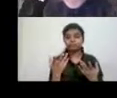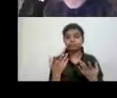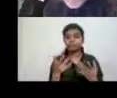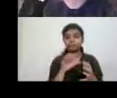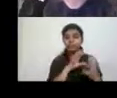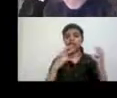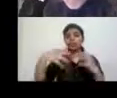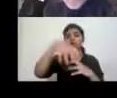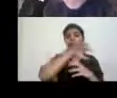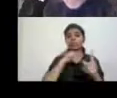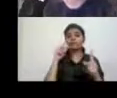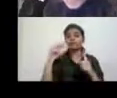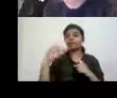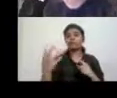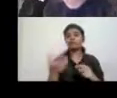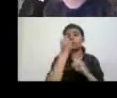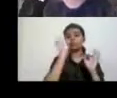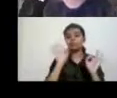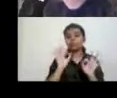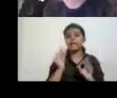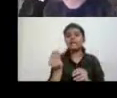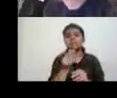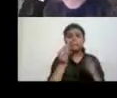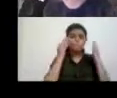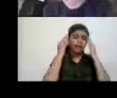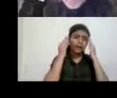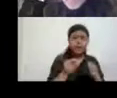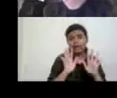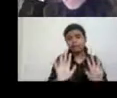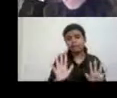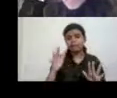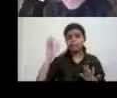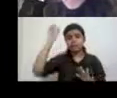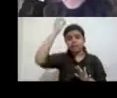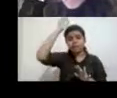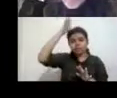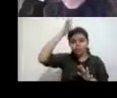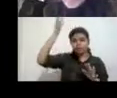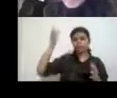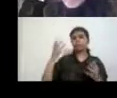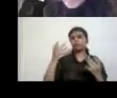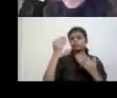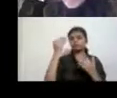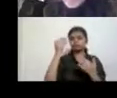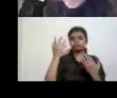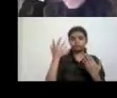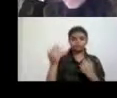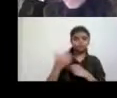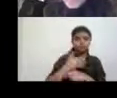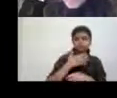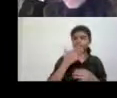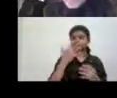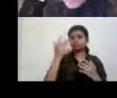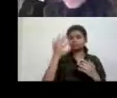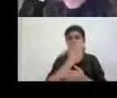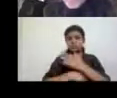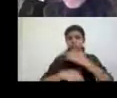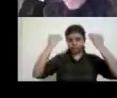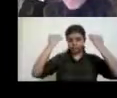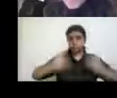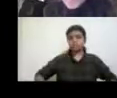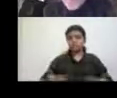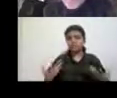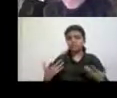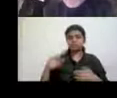perspective. Um, very little attention was paid to cognitive and affective disorders. So it was more about physical disabilities,